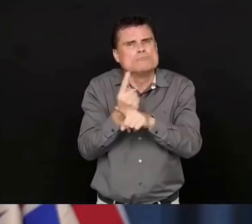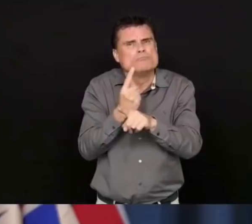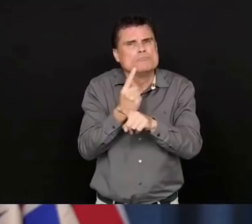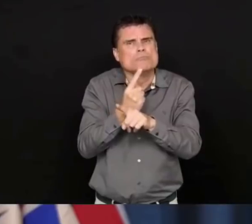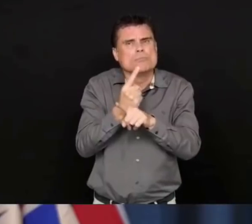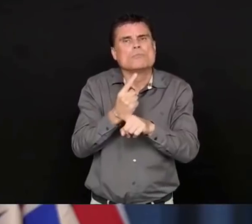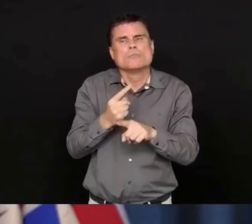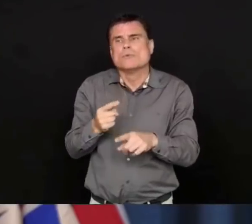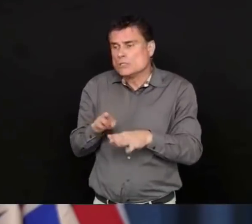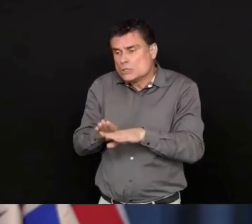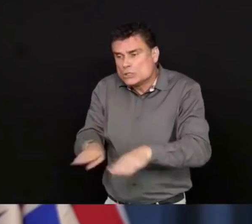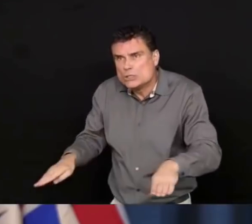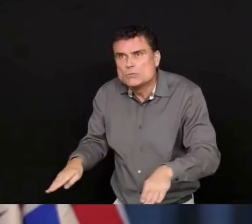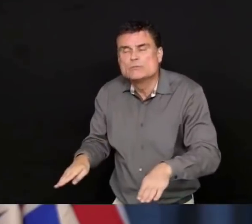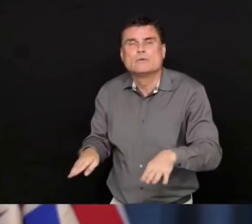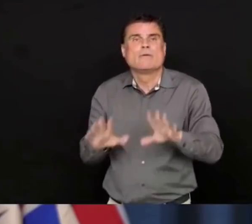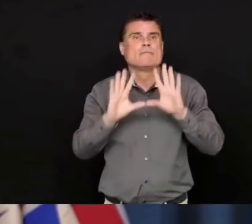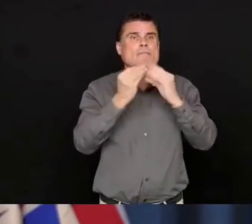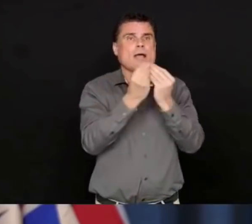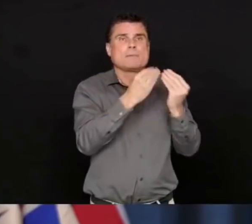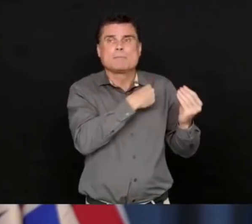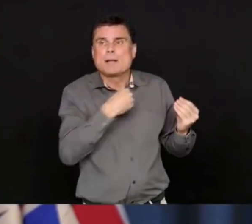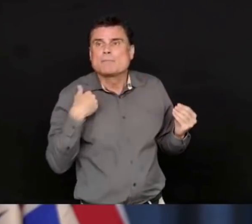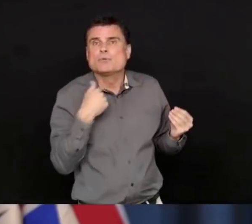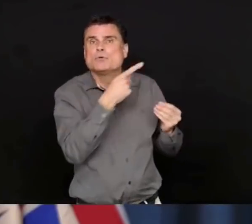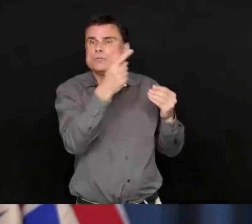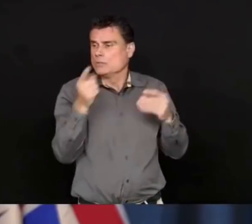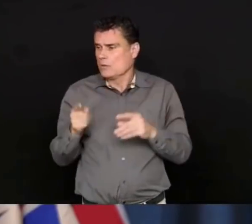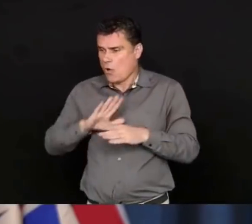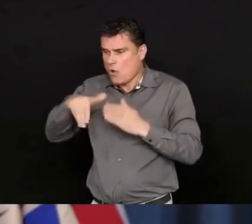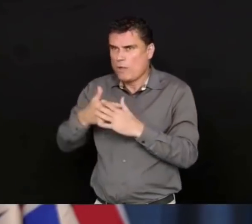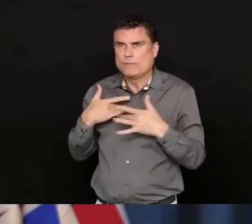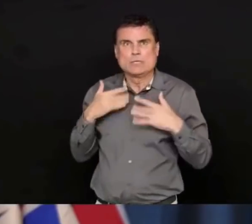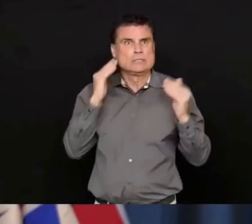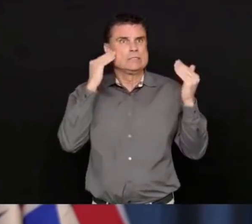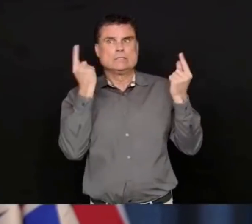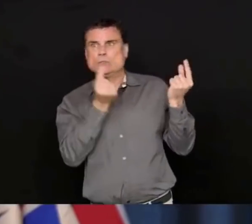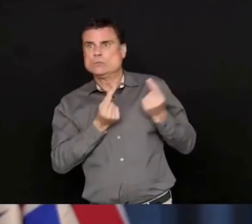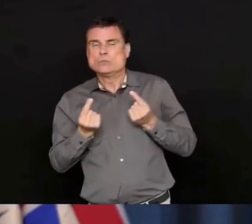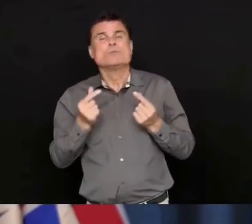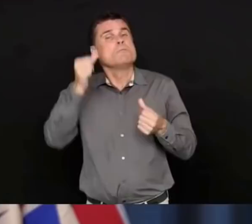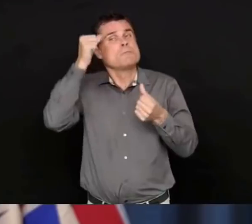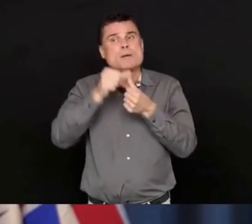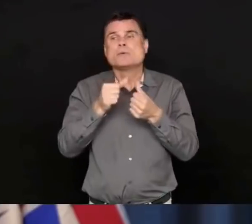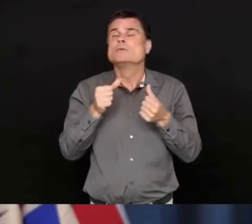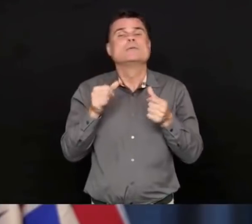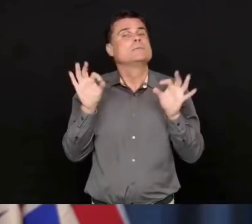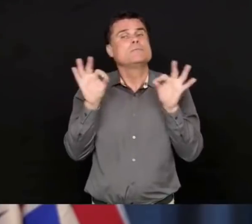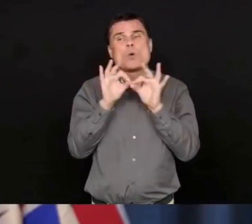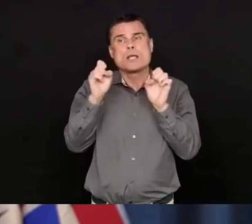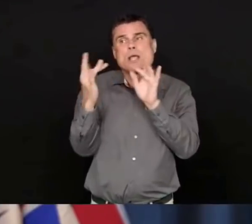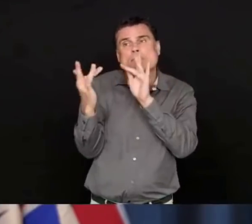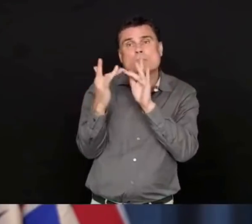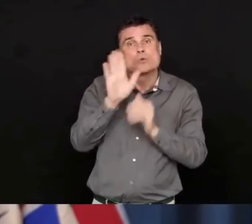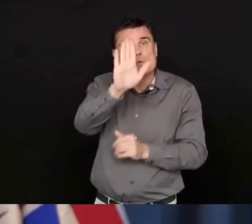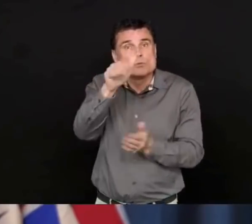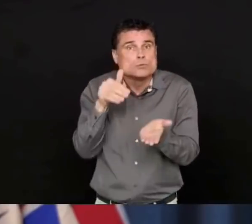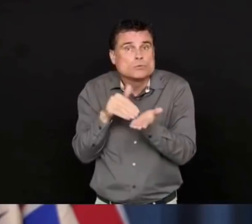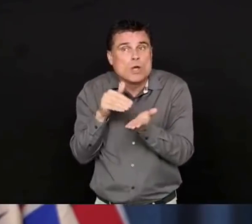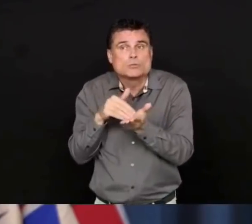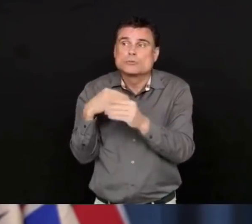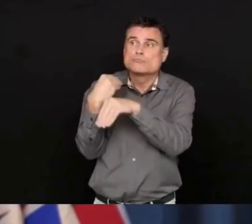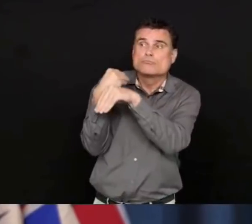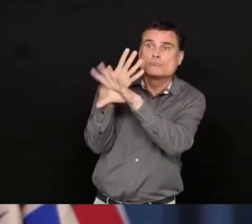if you have one. They can talk to you through virtual care. They can support you, and particularly if you're somebody who has an underlying